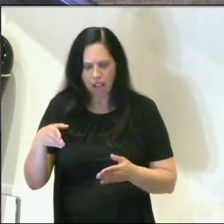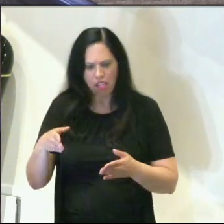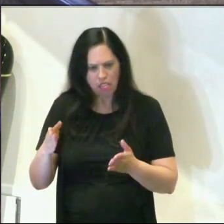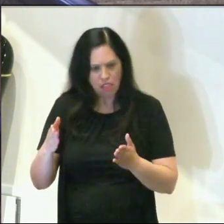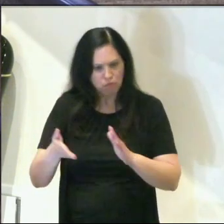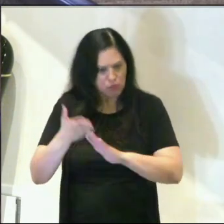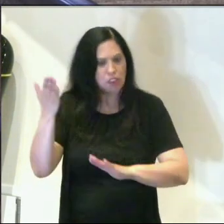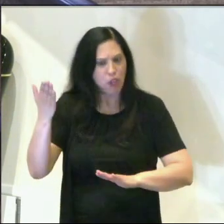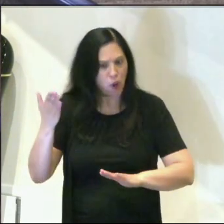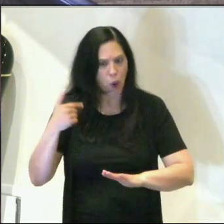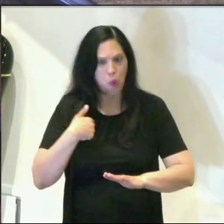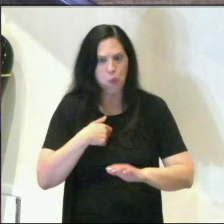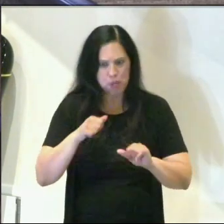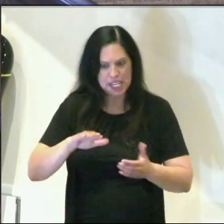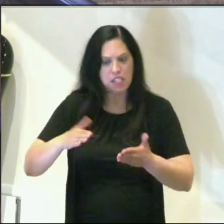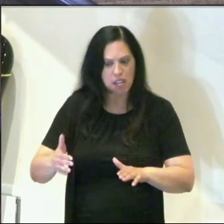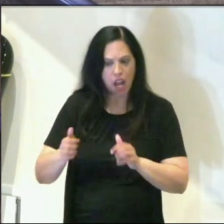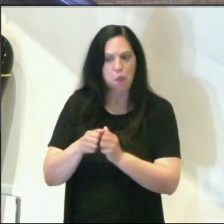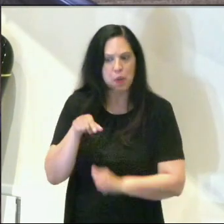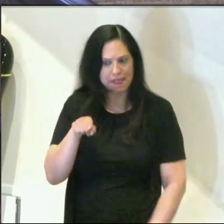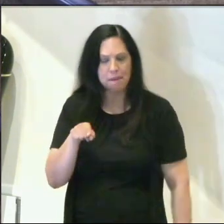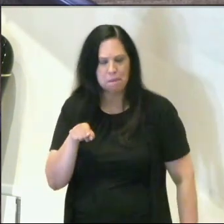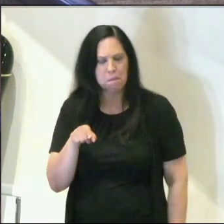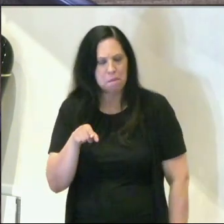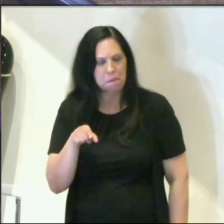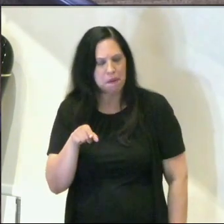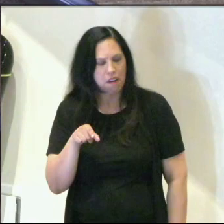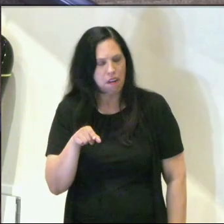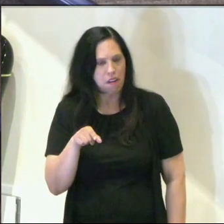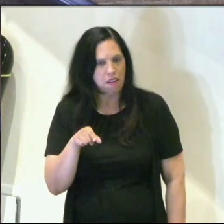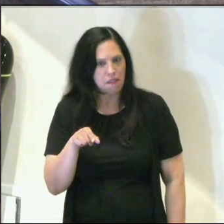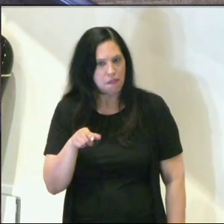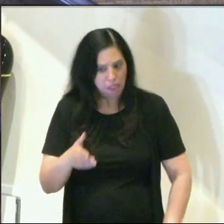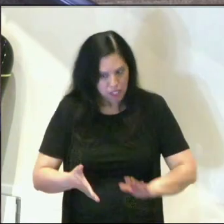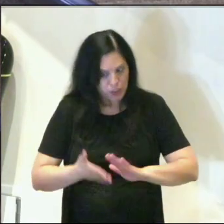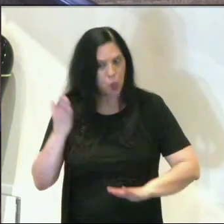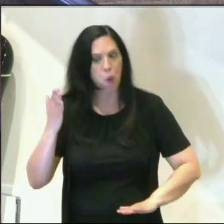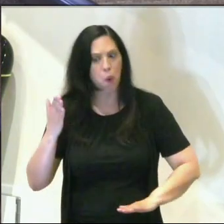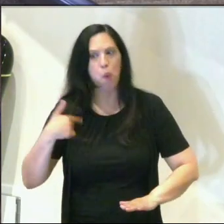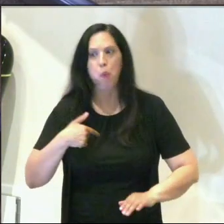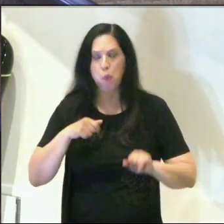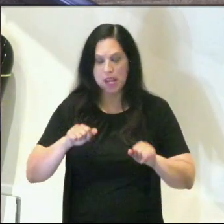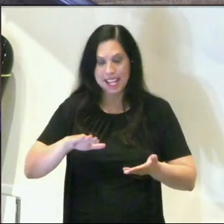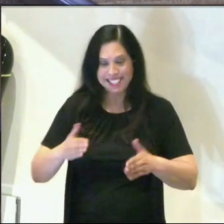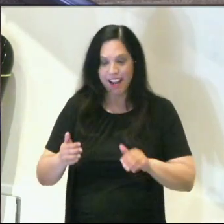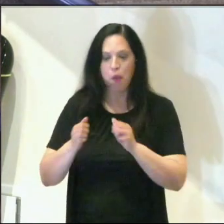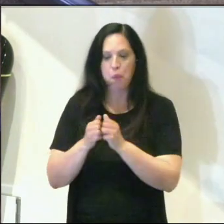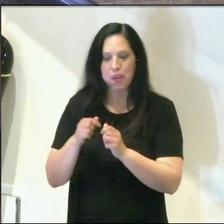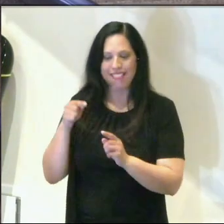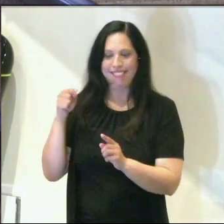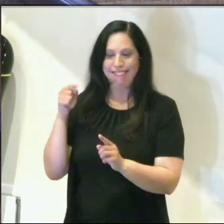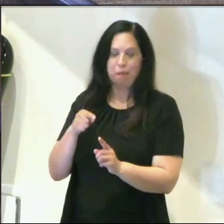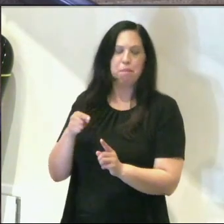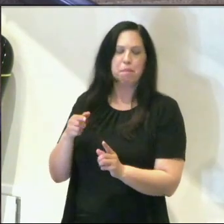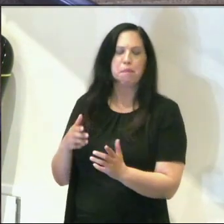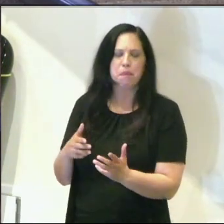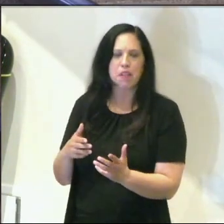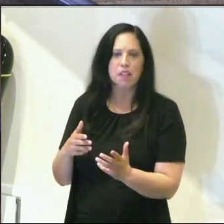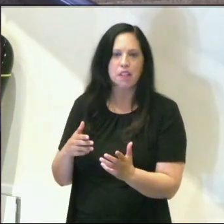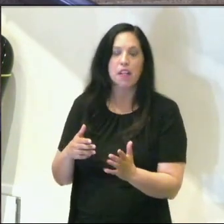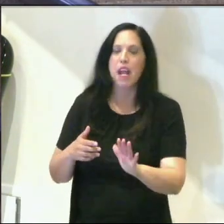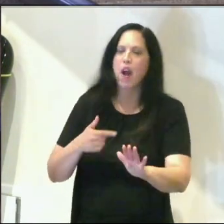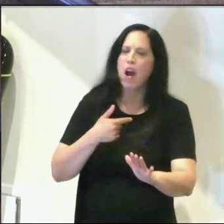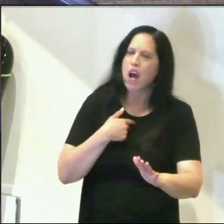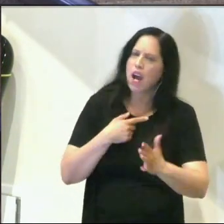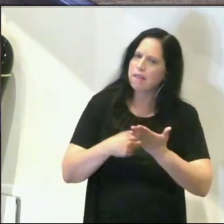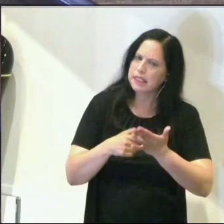that we may die with him. Let us go that we may die with him. Now, I've talked to